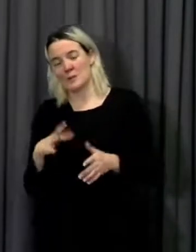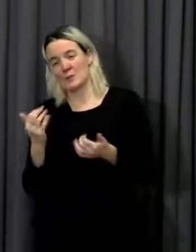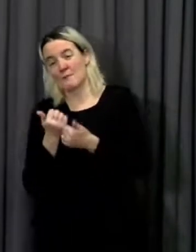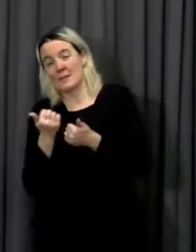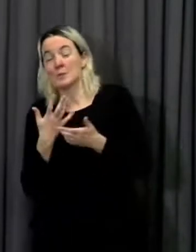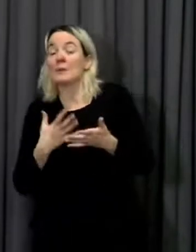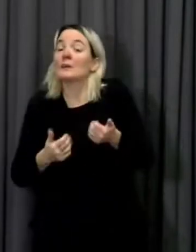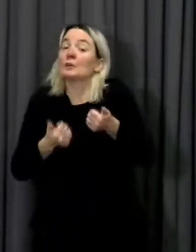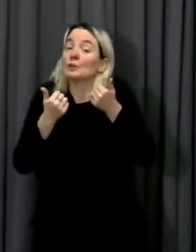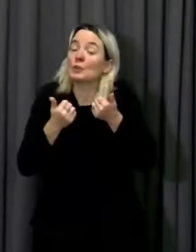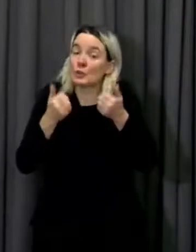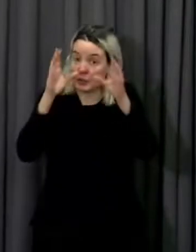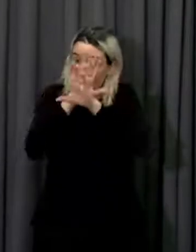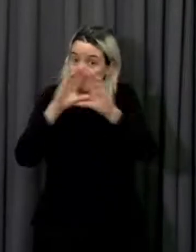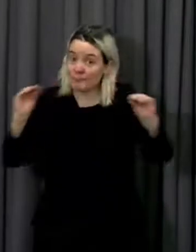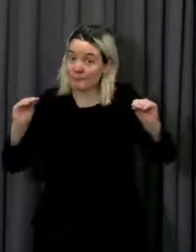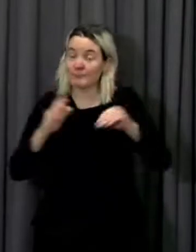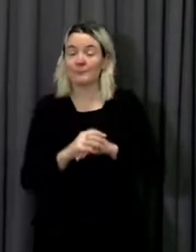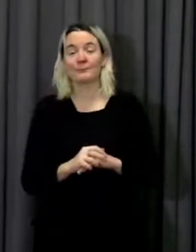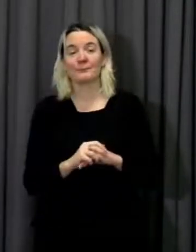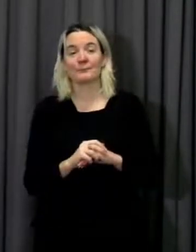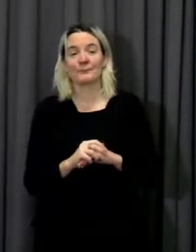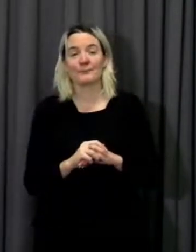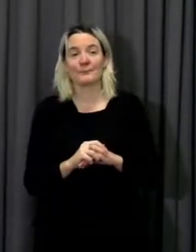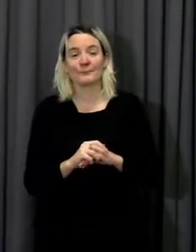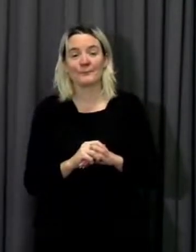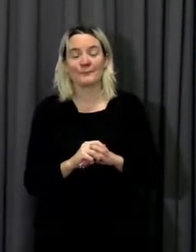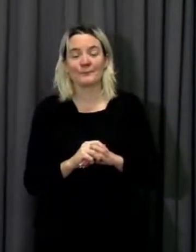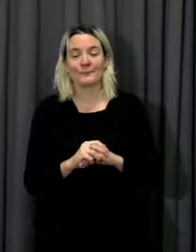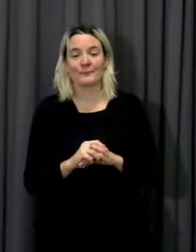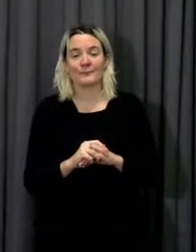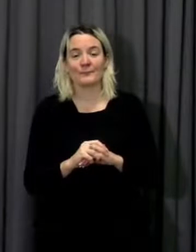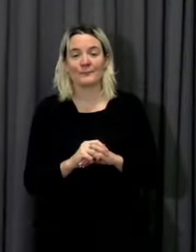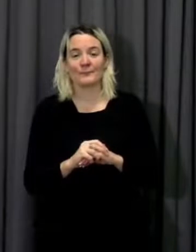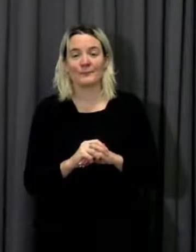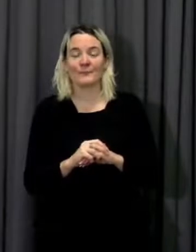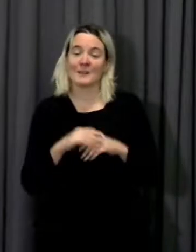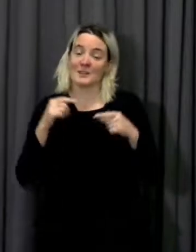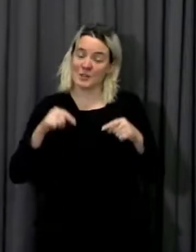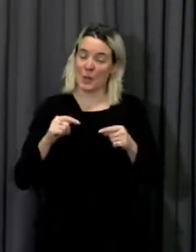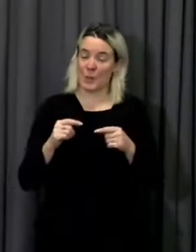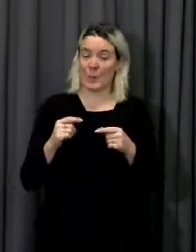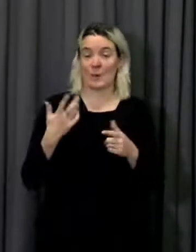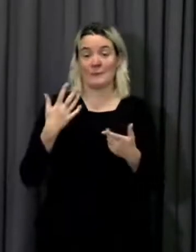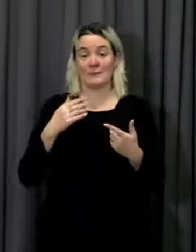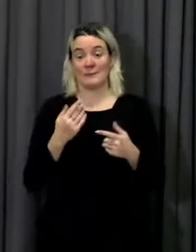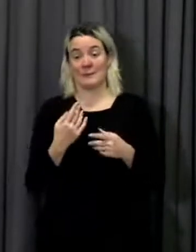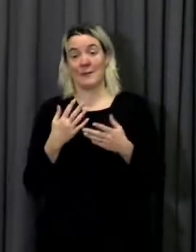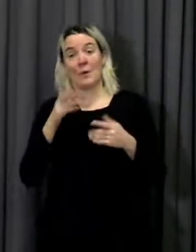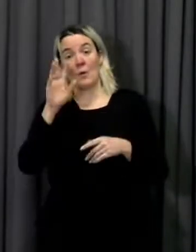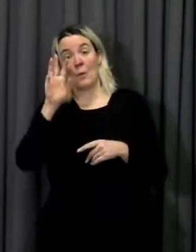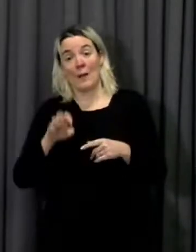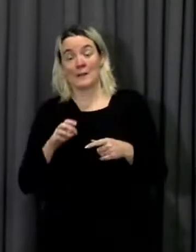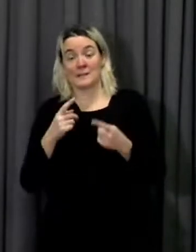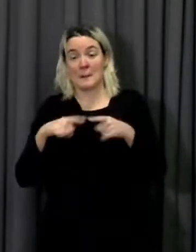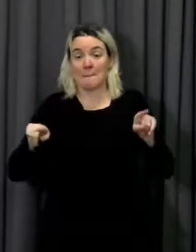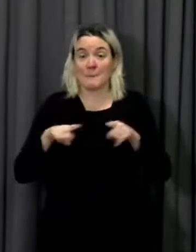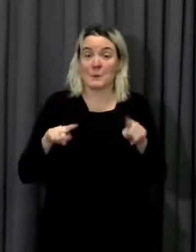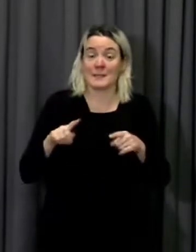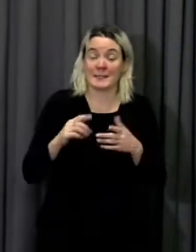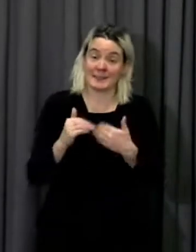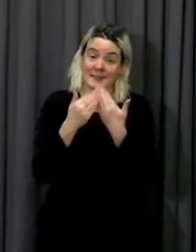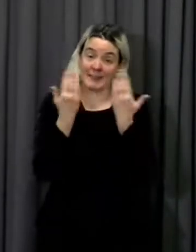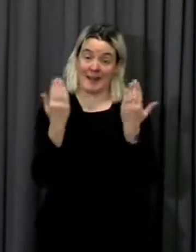newyddion da. Hot on the heels of the success of this year's Dydd Music Cymru, four of Wales' best-loved